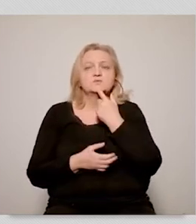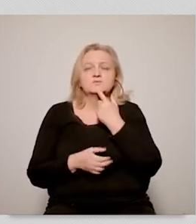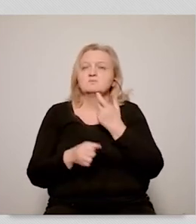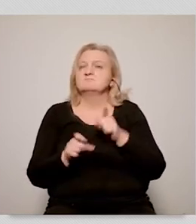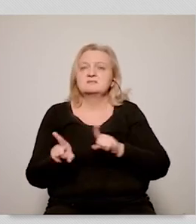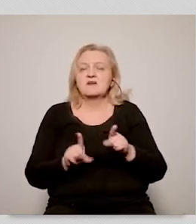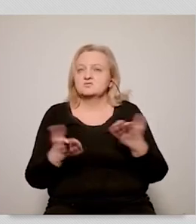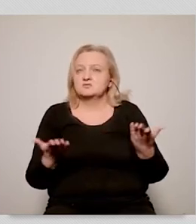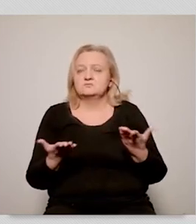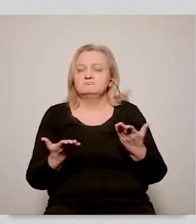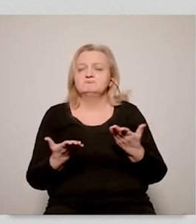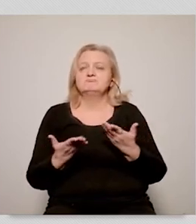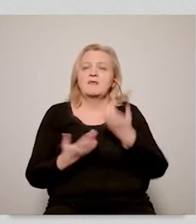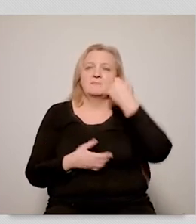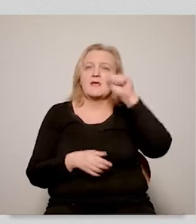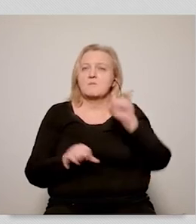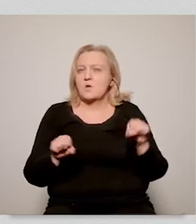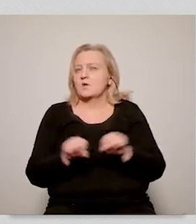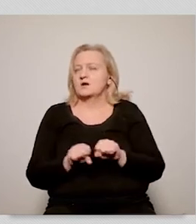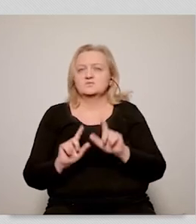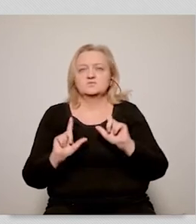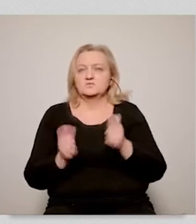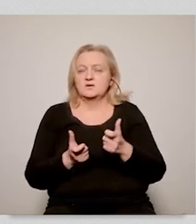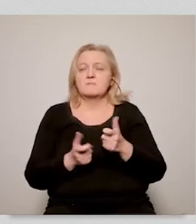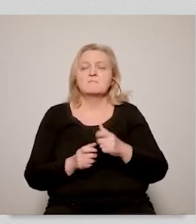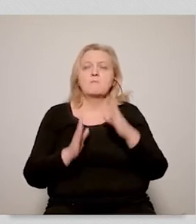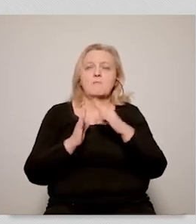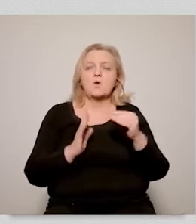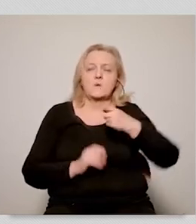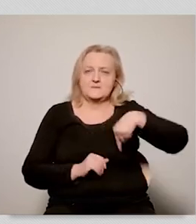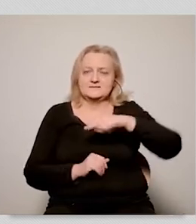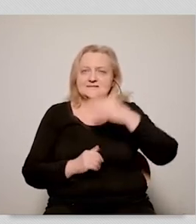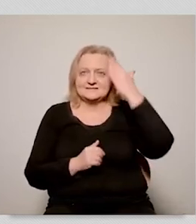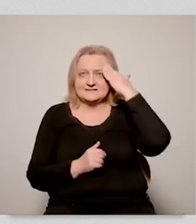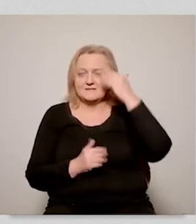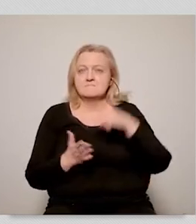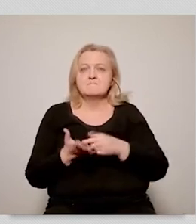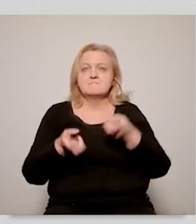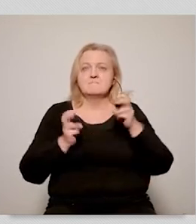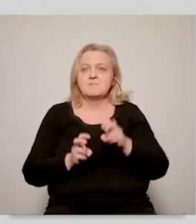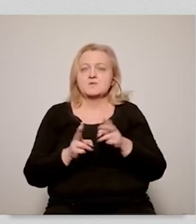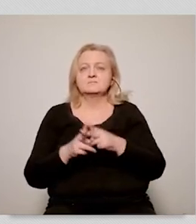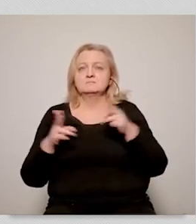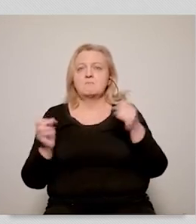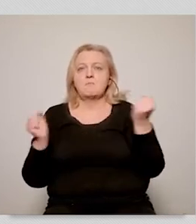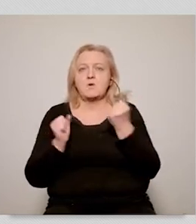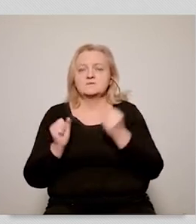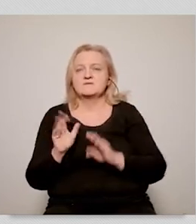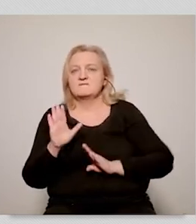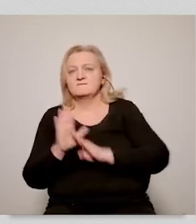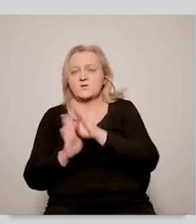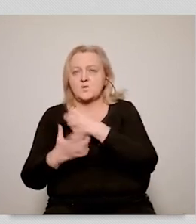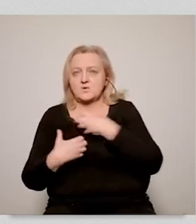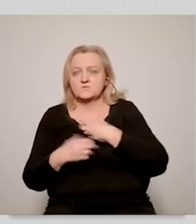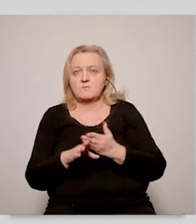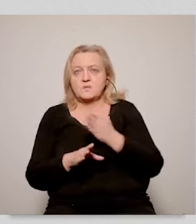issue there. And the authors, the authors pose a general question and they